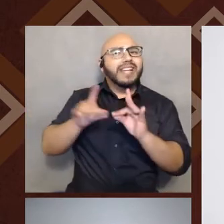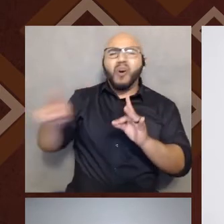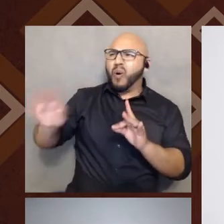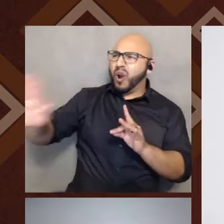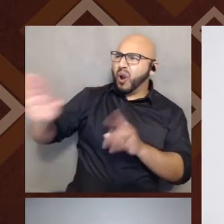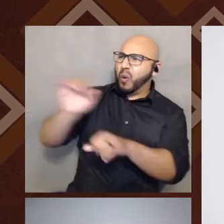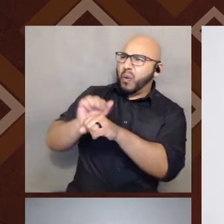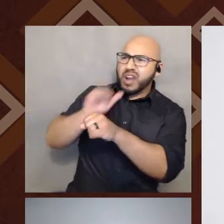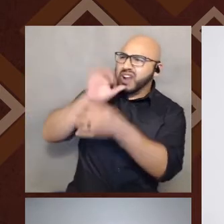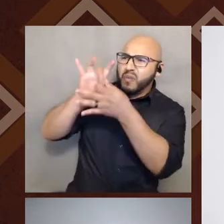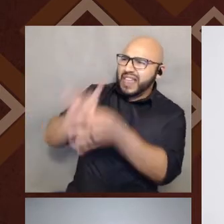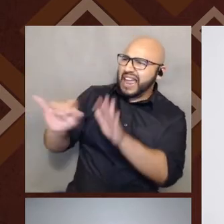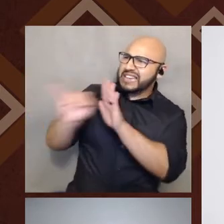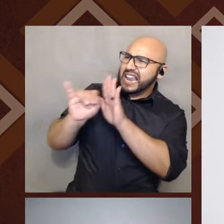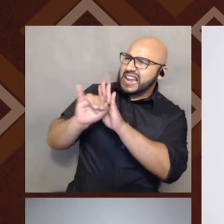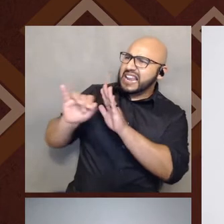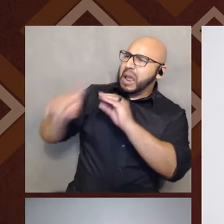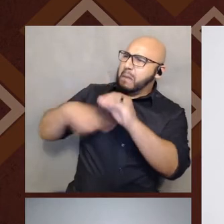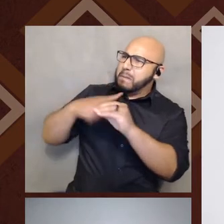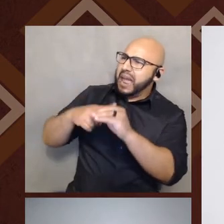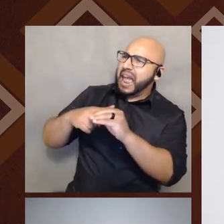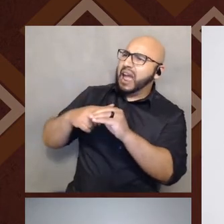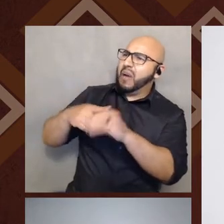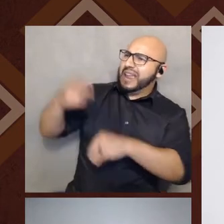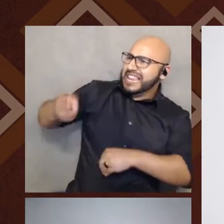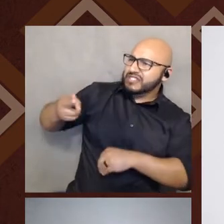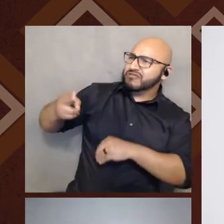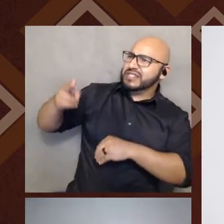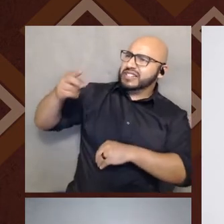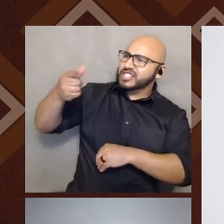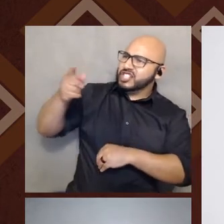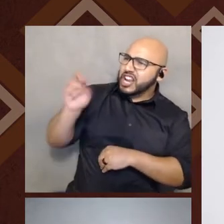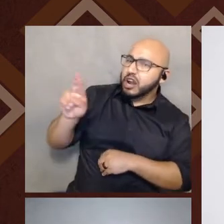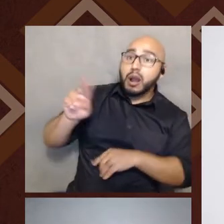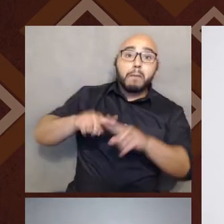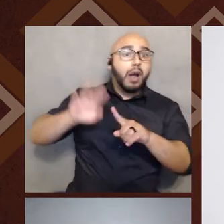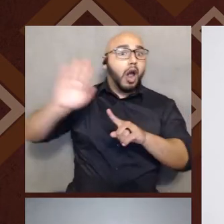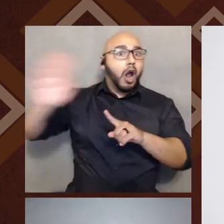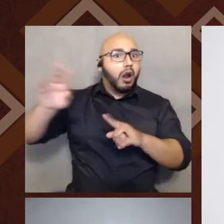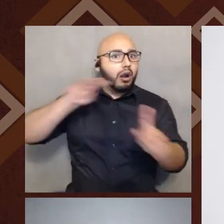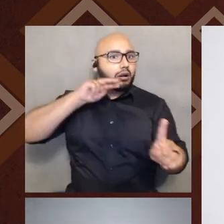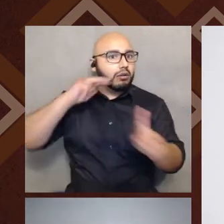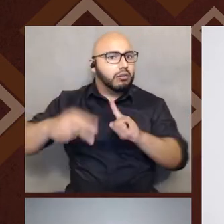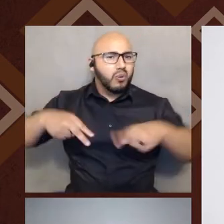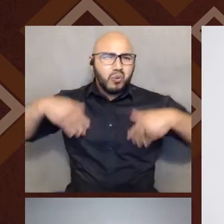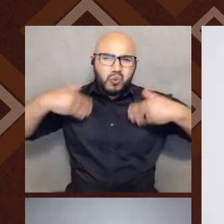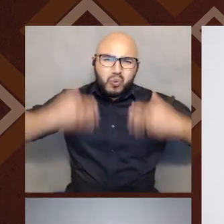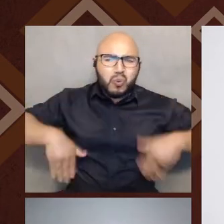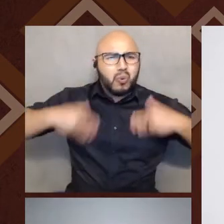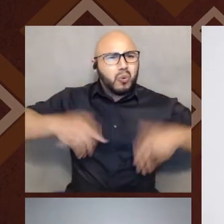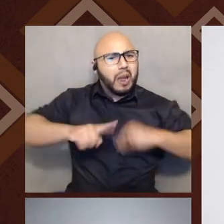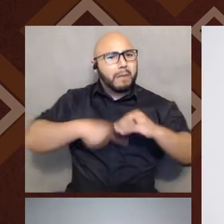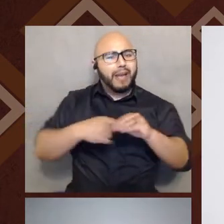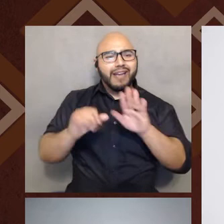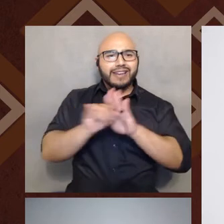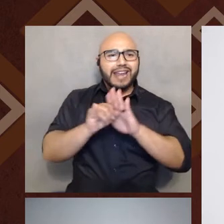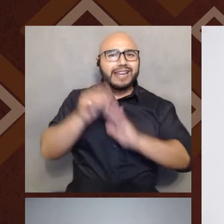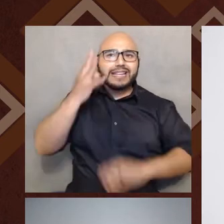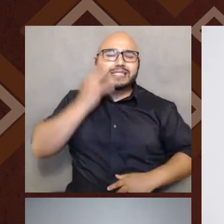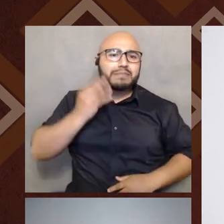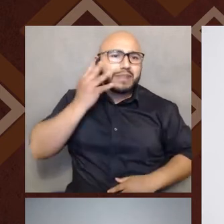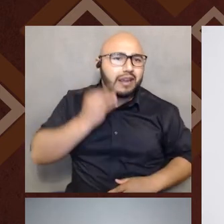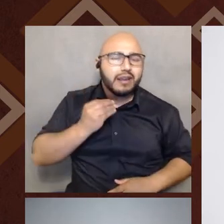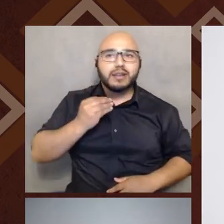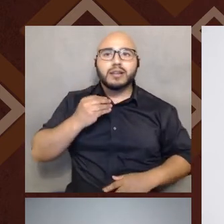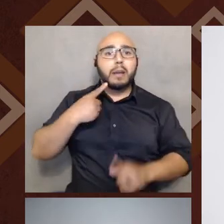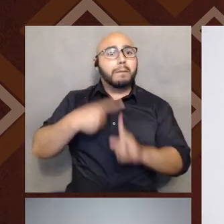or it's more about gender. But I think she has a lot to say about identity experiences and formation for